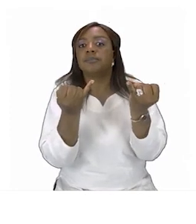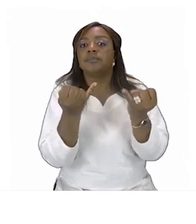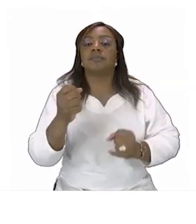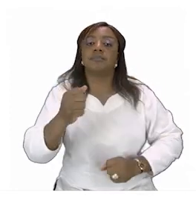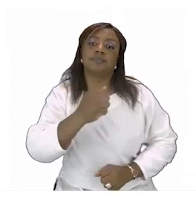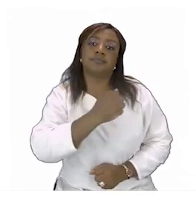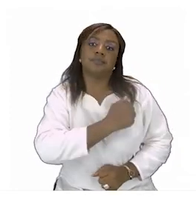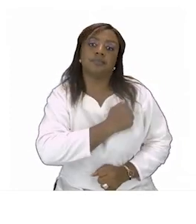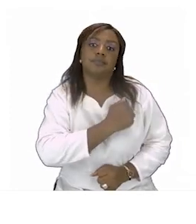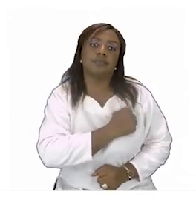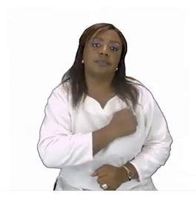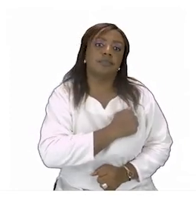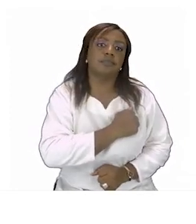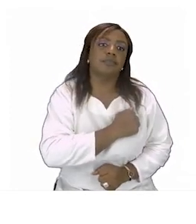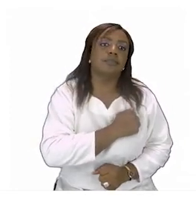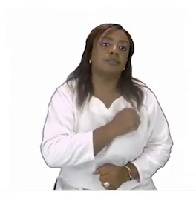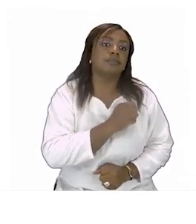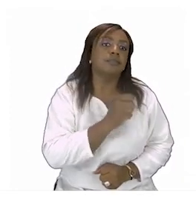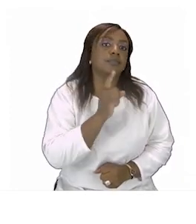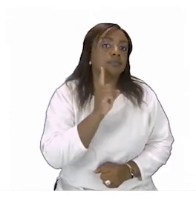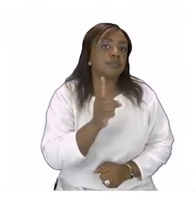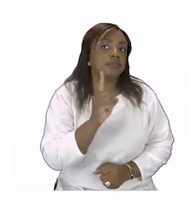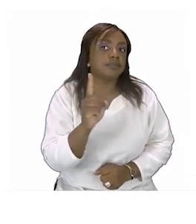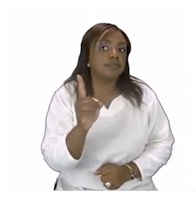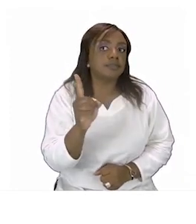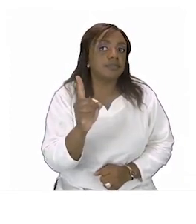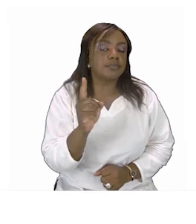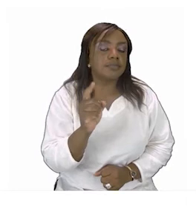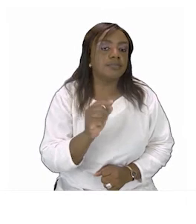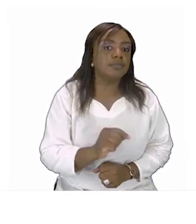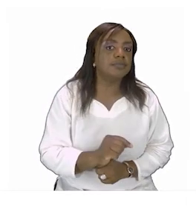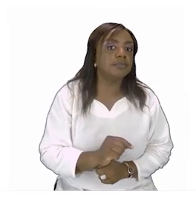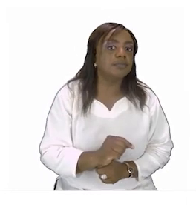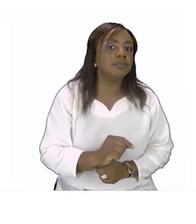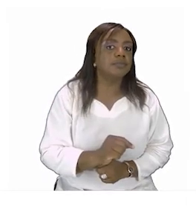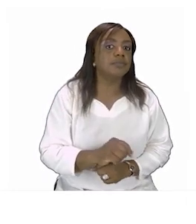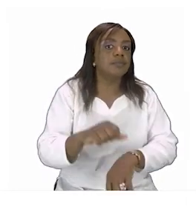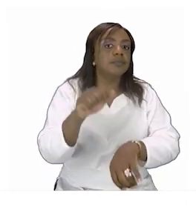teacher dog